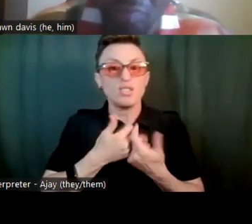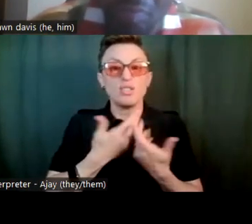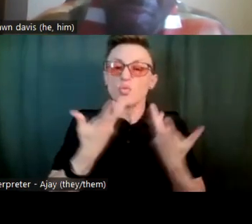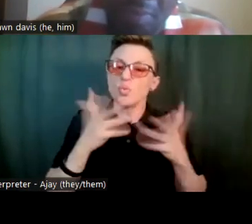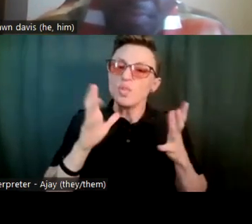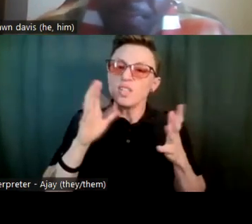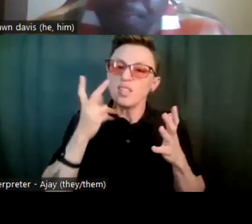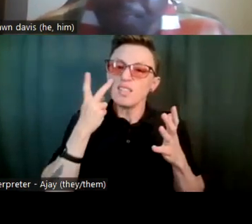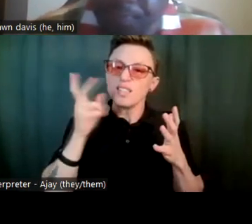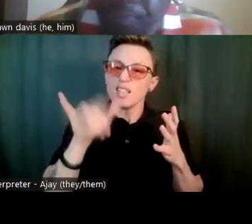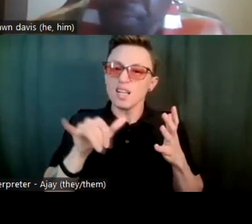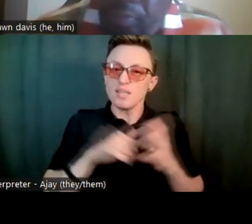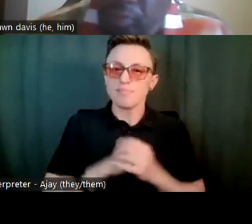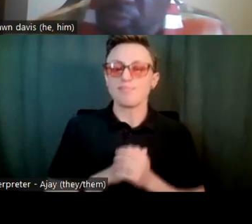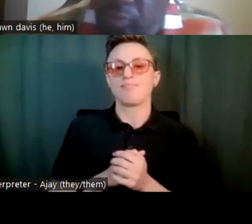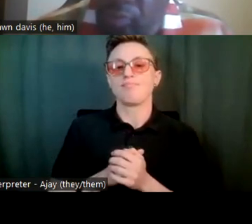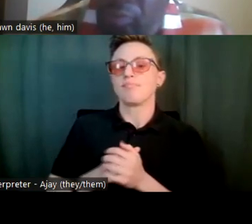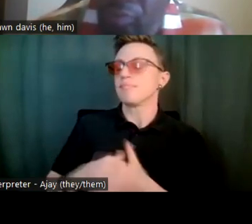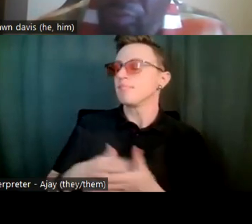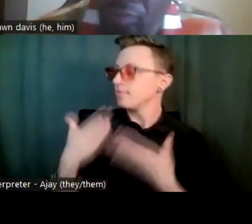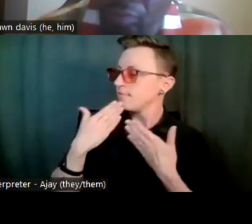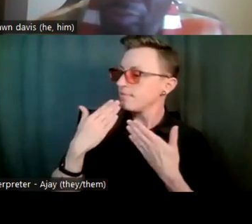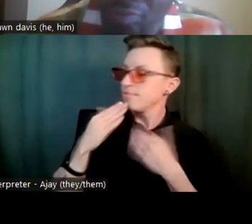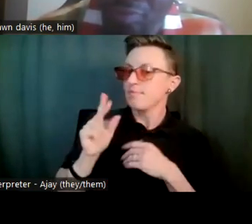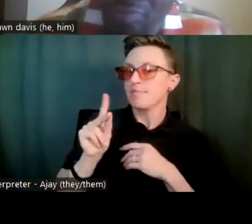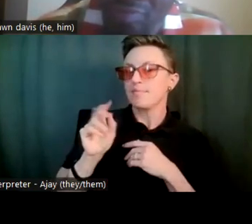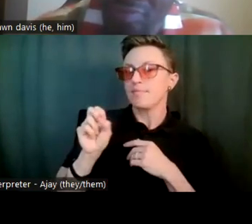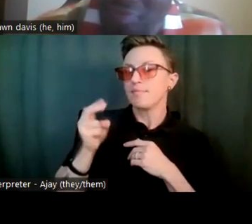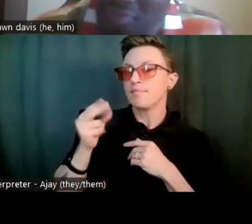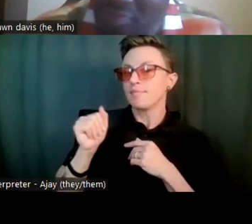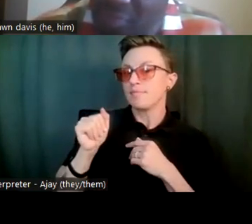Thank you for that. Keisha. Now, Sean.